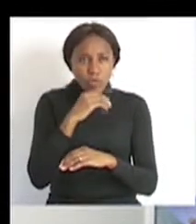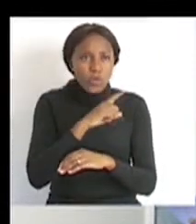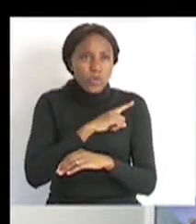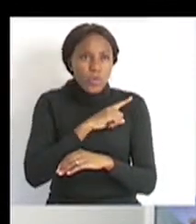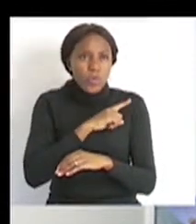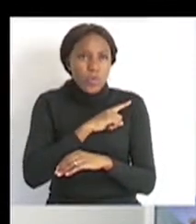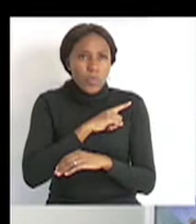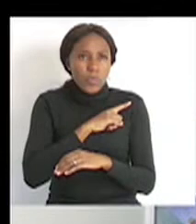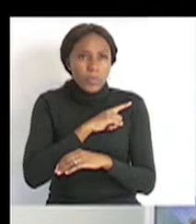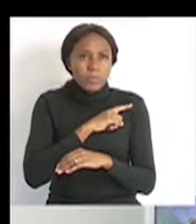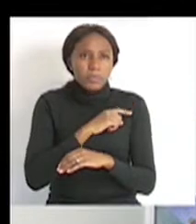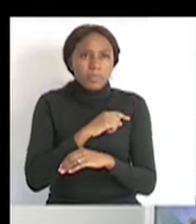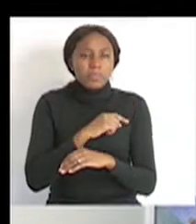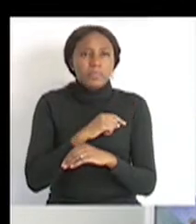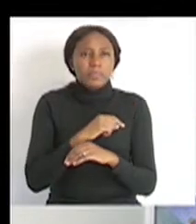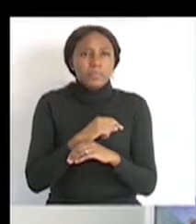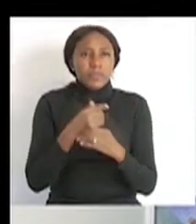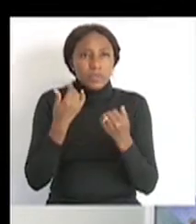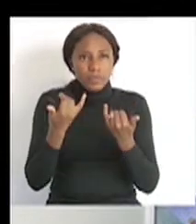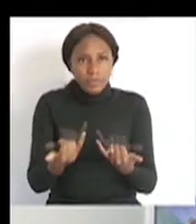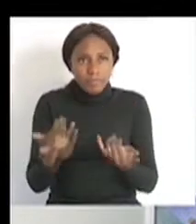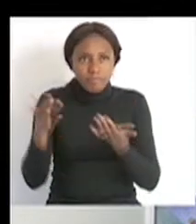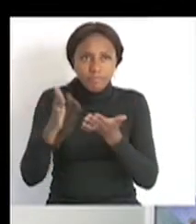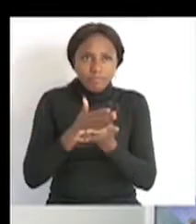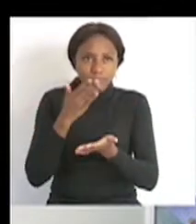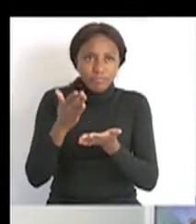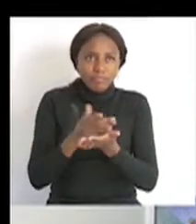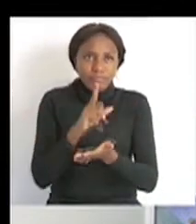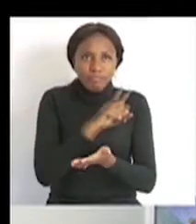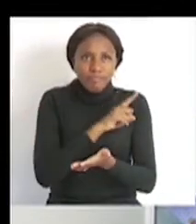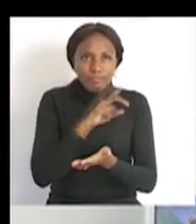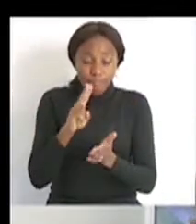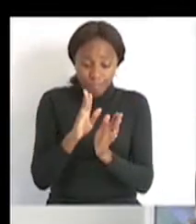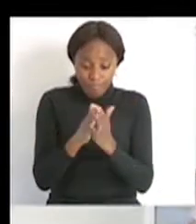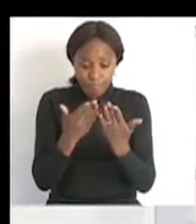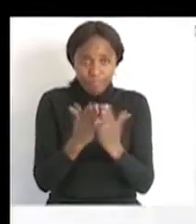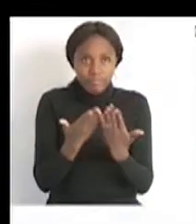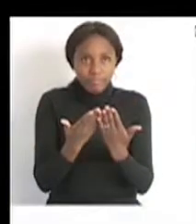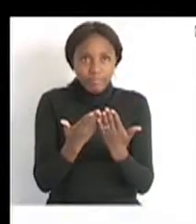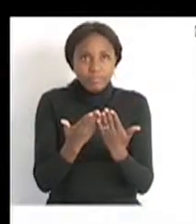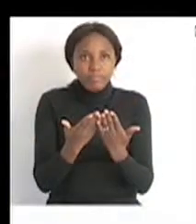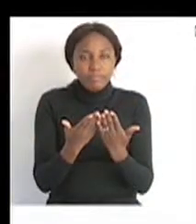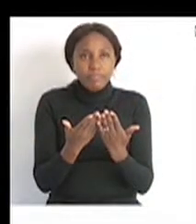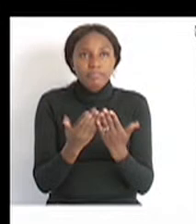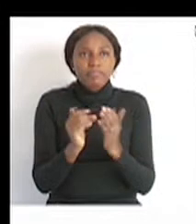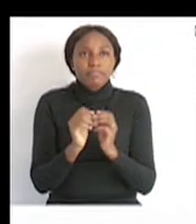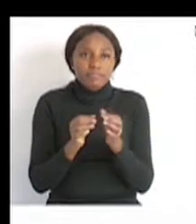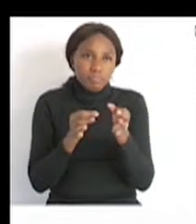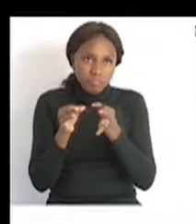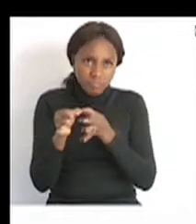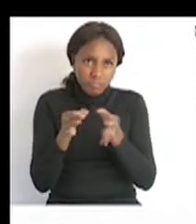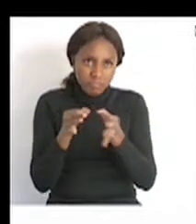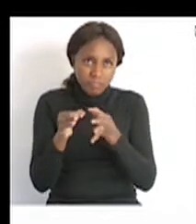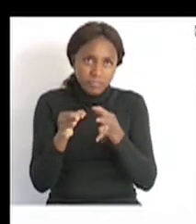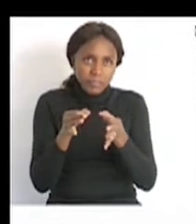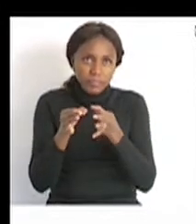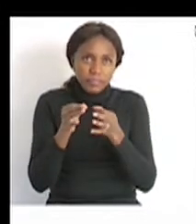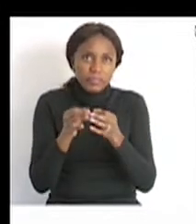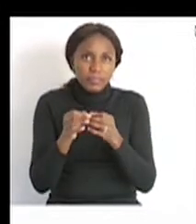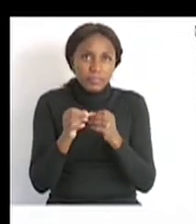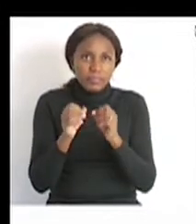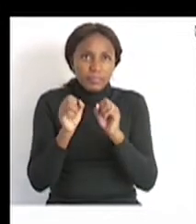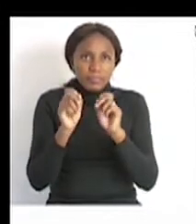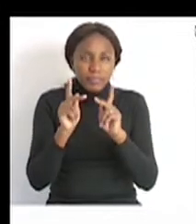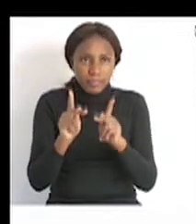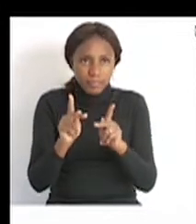they are for us. So you can turn to page 12 in your workbooks and you can follow in there. Okay, so in